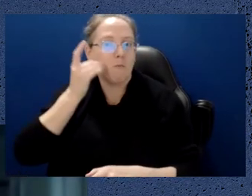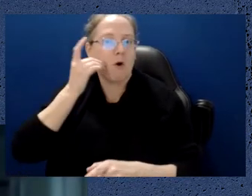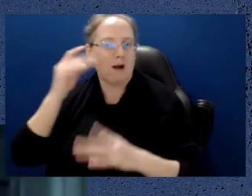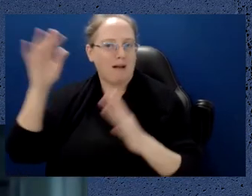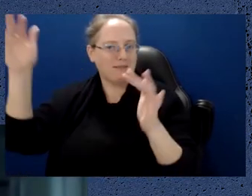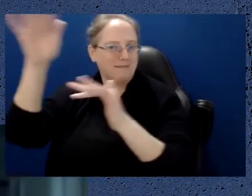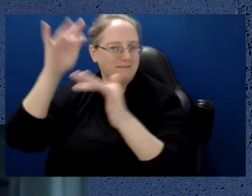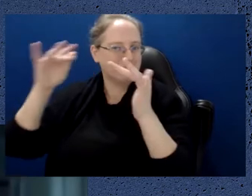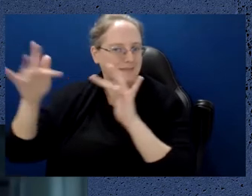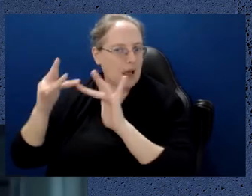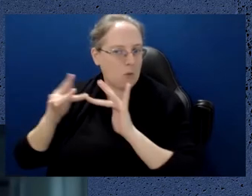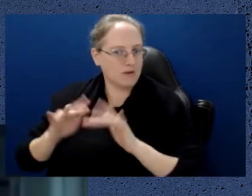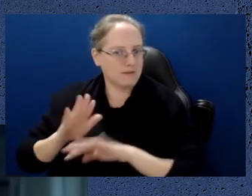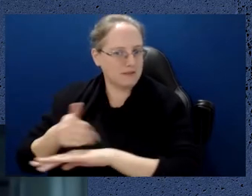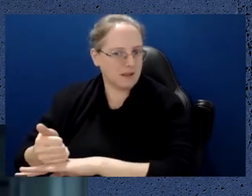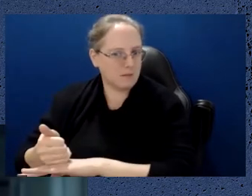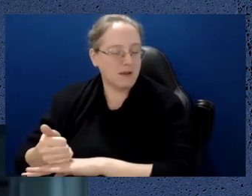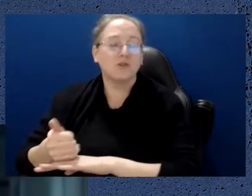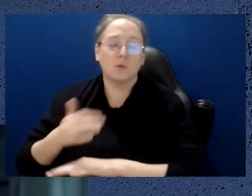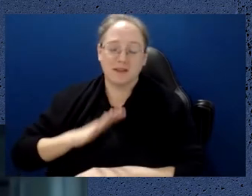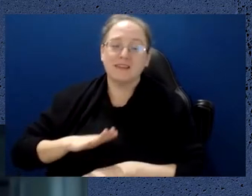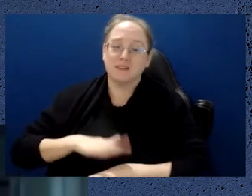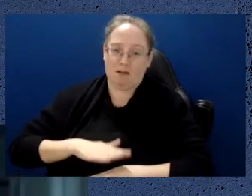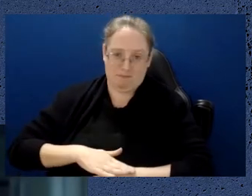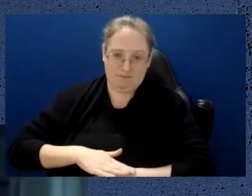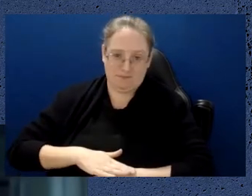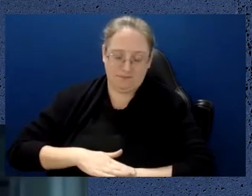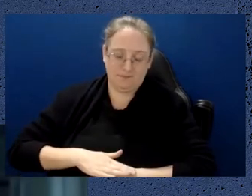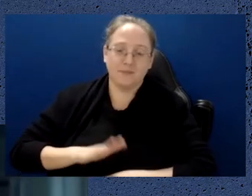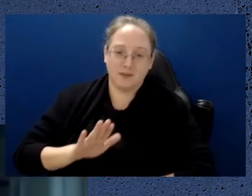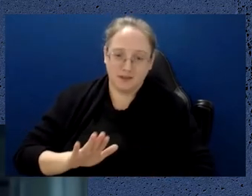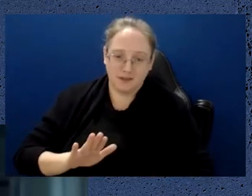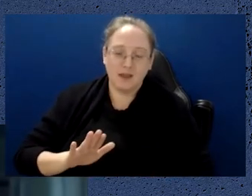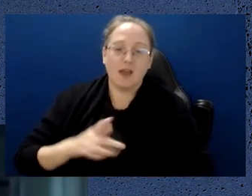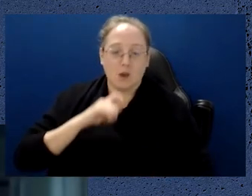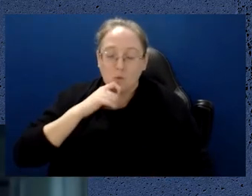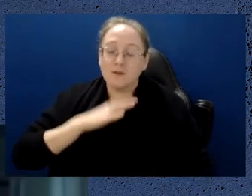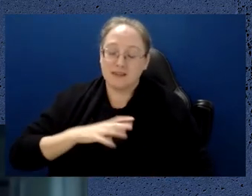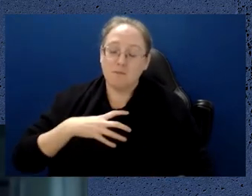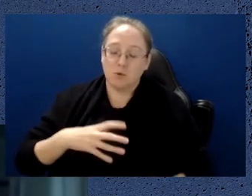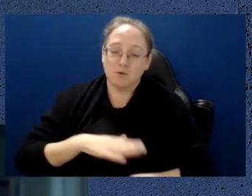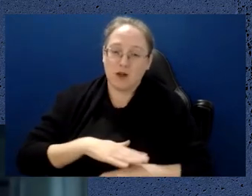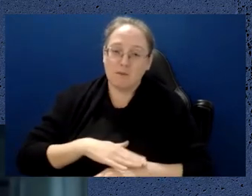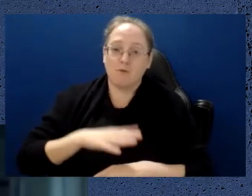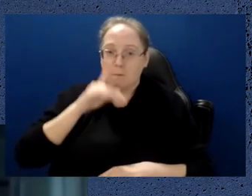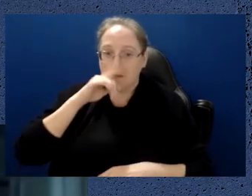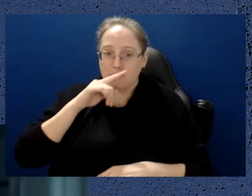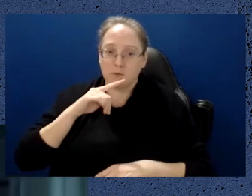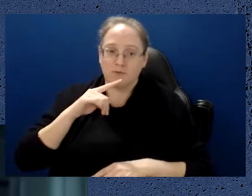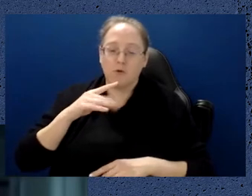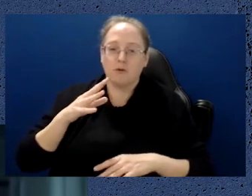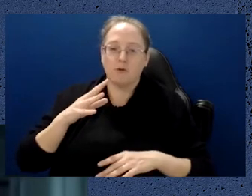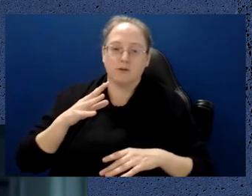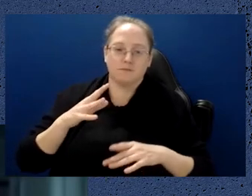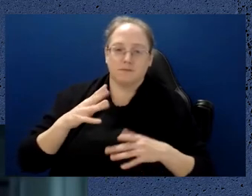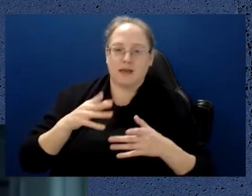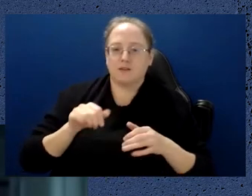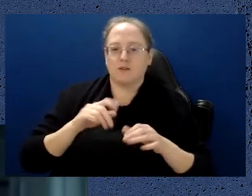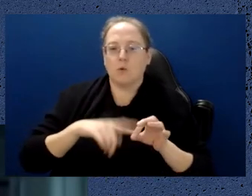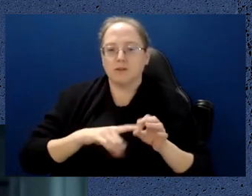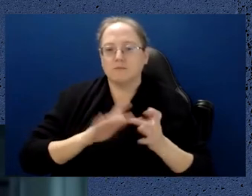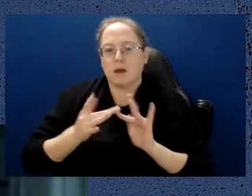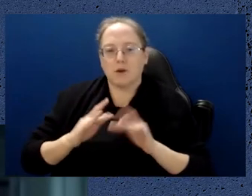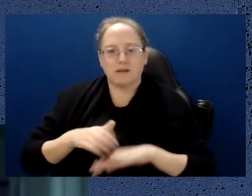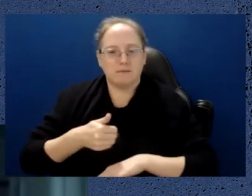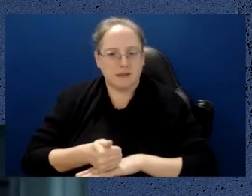of what I think of as quantum advantage, where someone would pay real money to get a problem solved that can't be solved